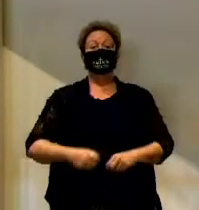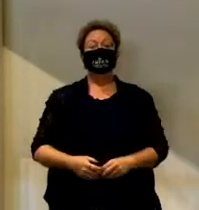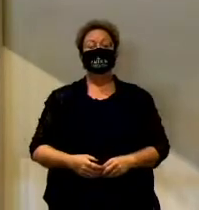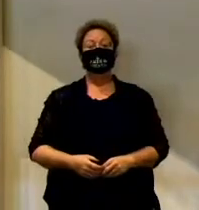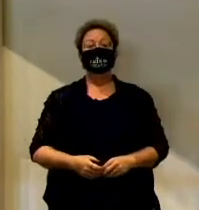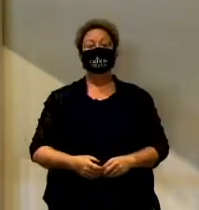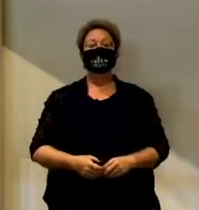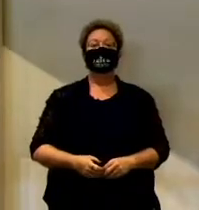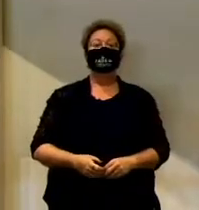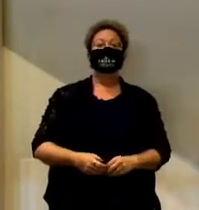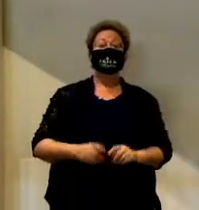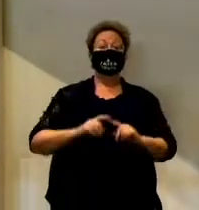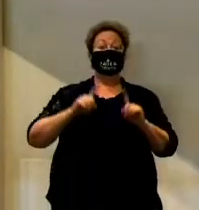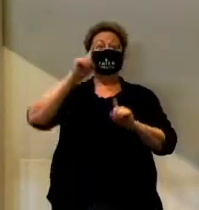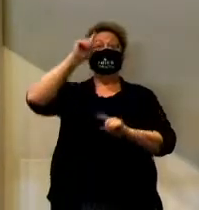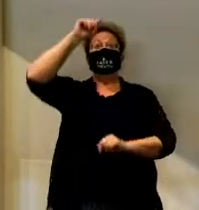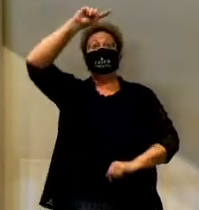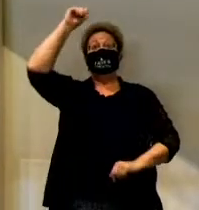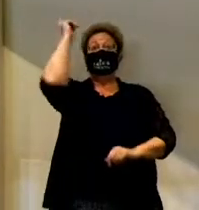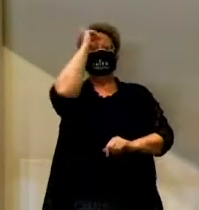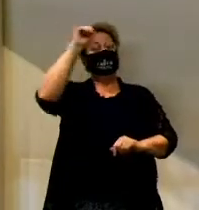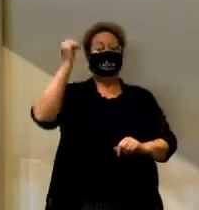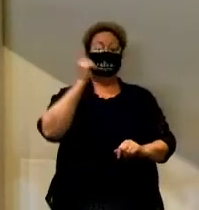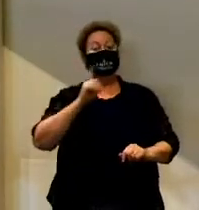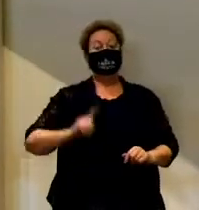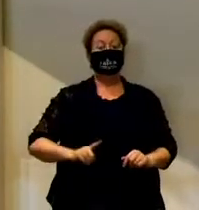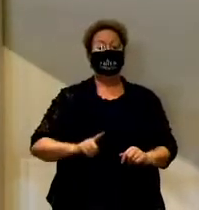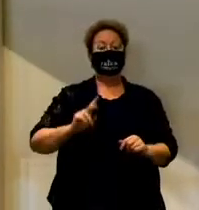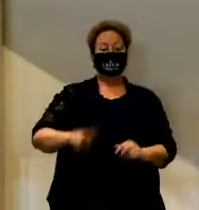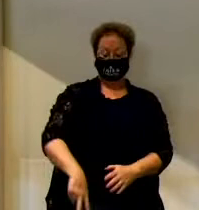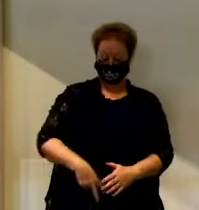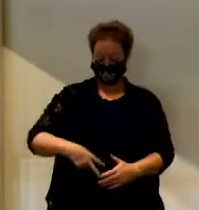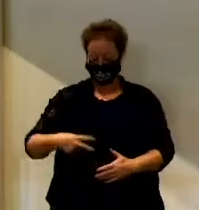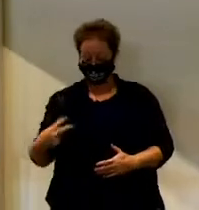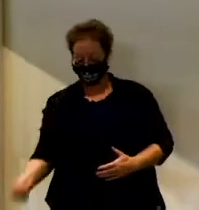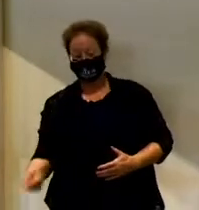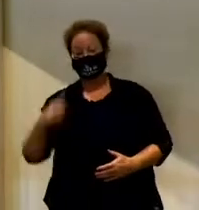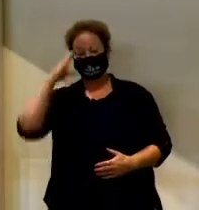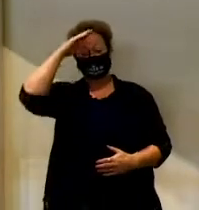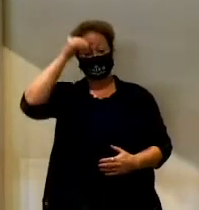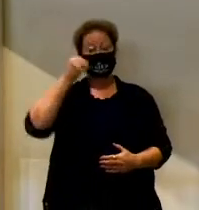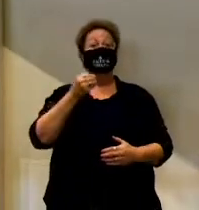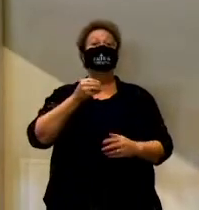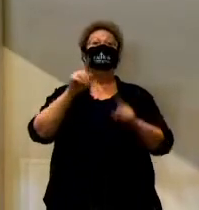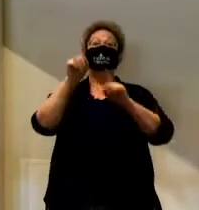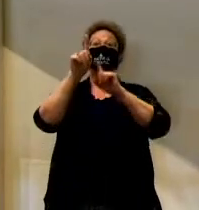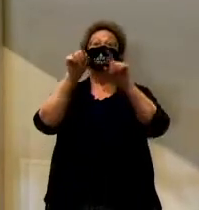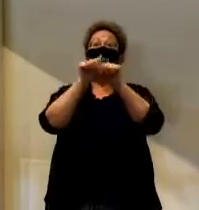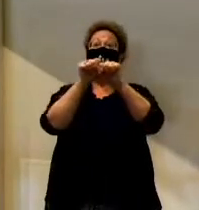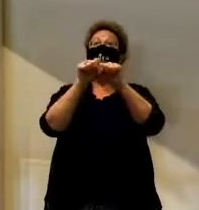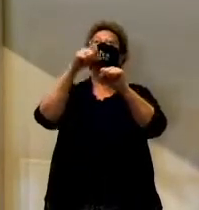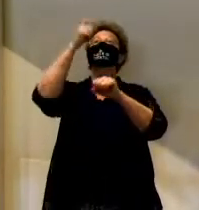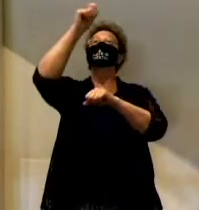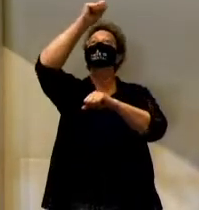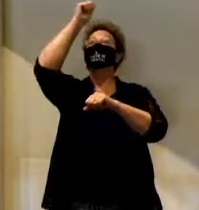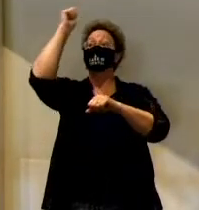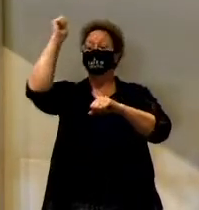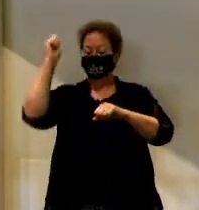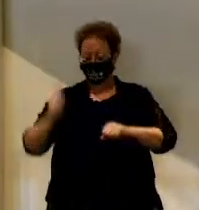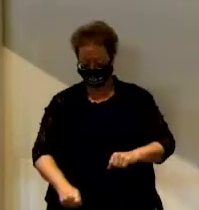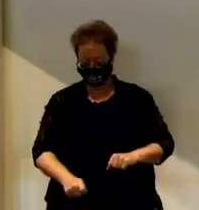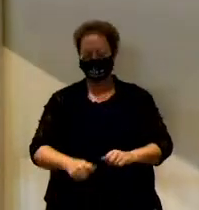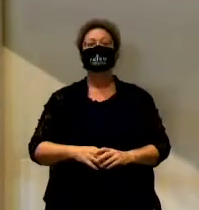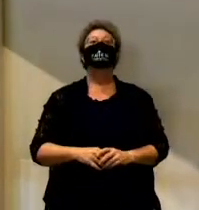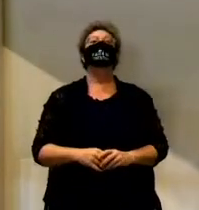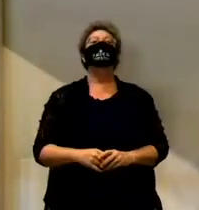And in the process, a lightning bolt knocked him and the shoes down to the ground. So he was reunited with these shoes